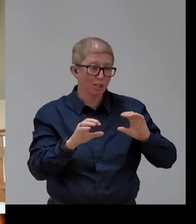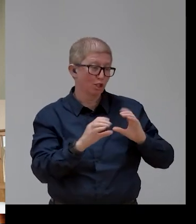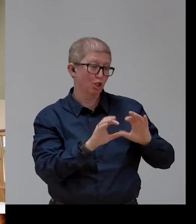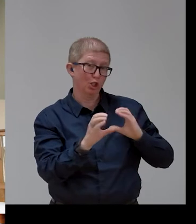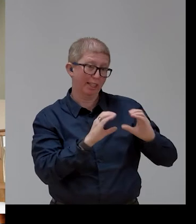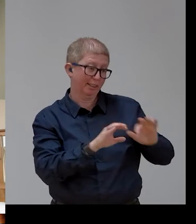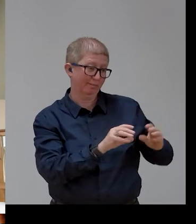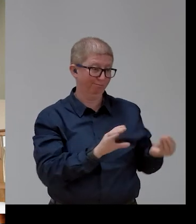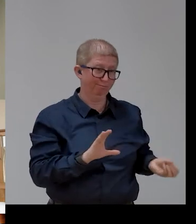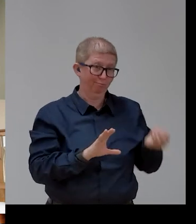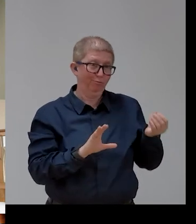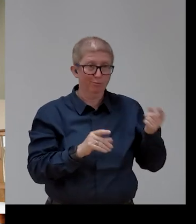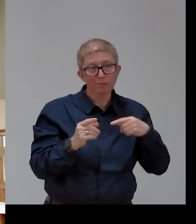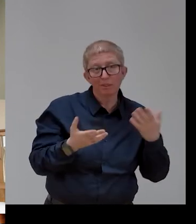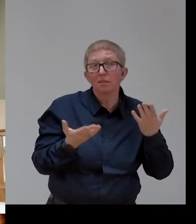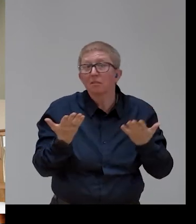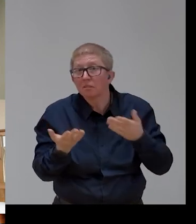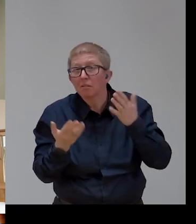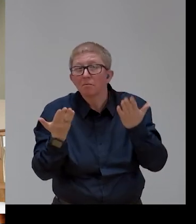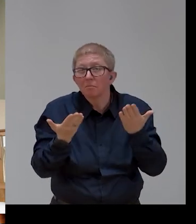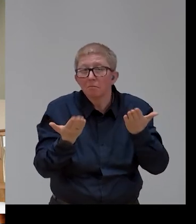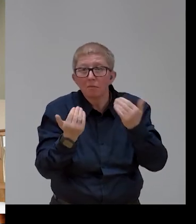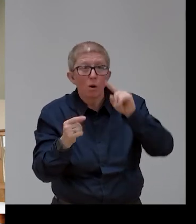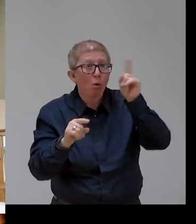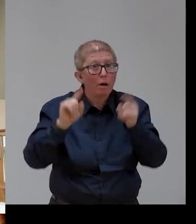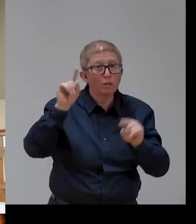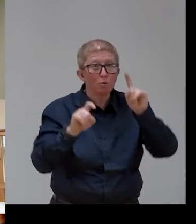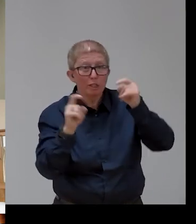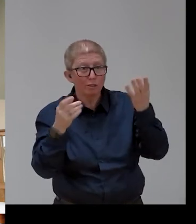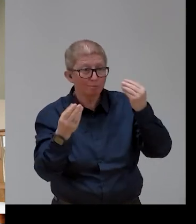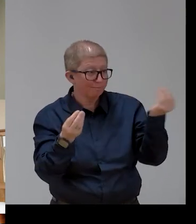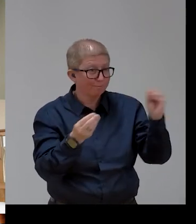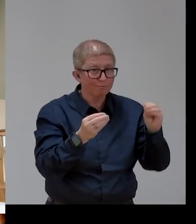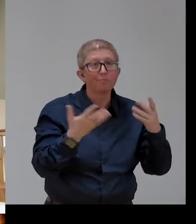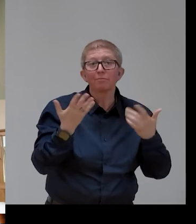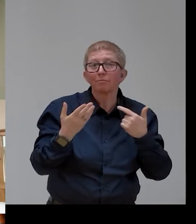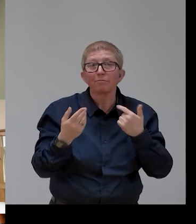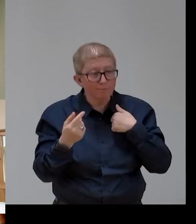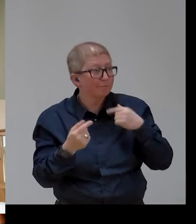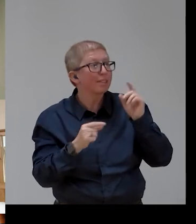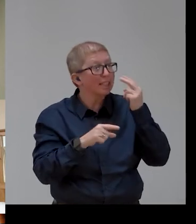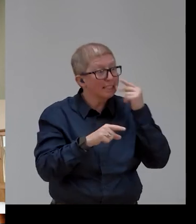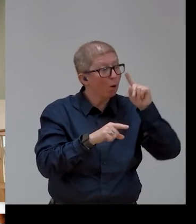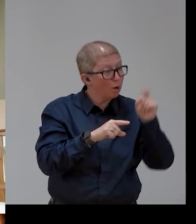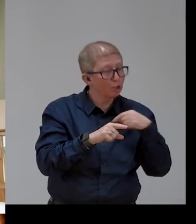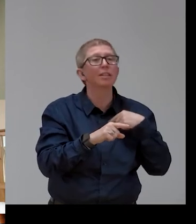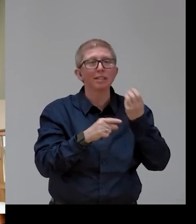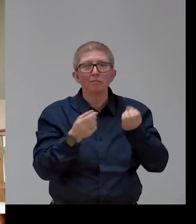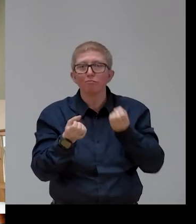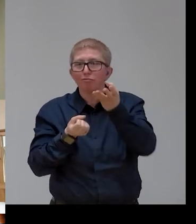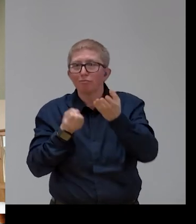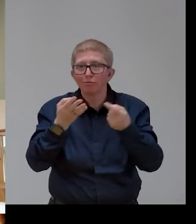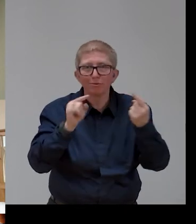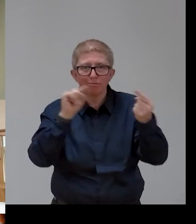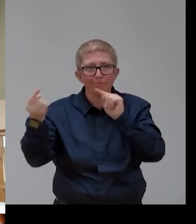We will try to pick up the questions or the remarks that you put there to make it more lively. But we have a very good panel. So,